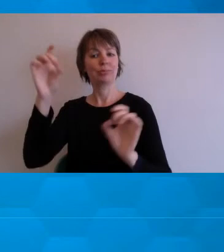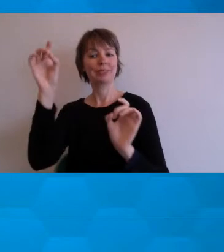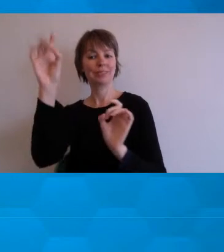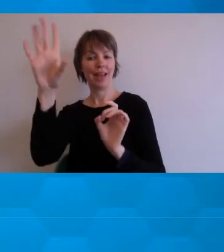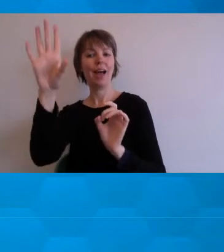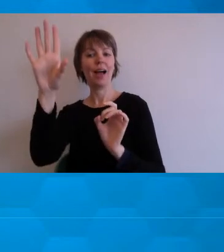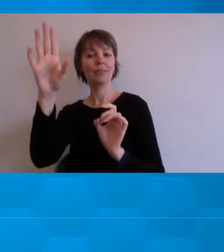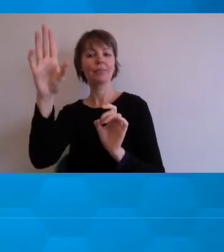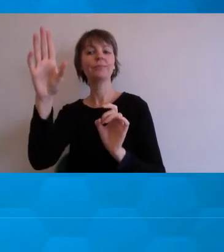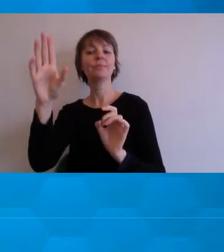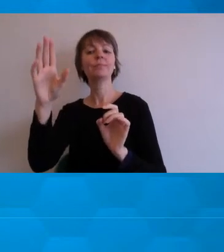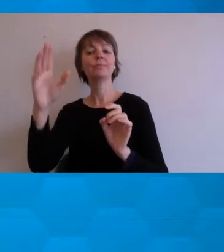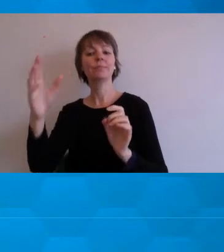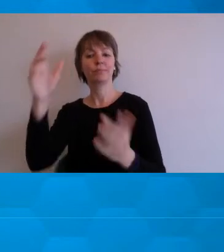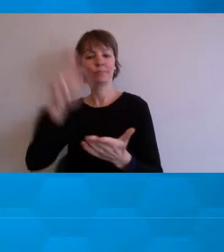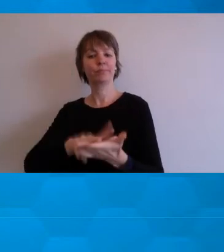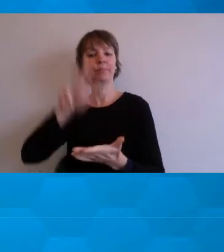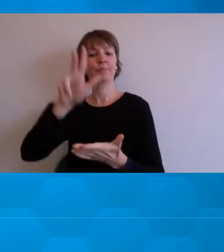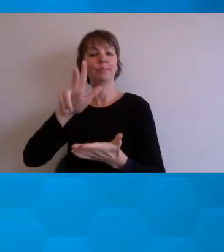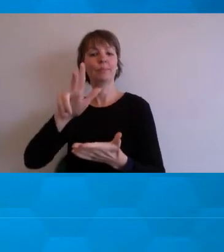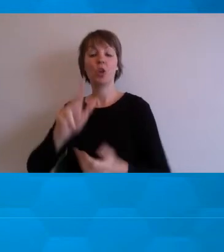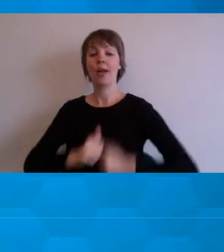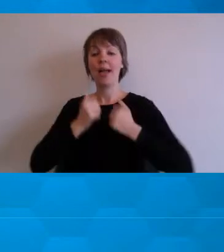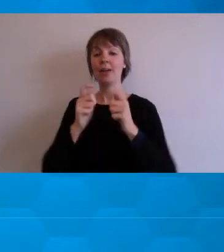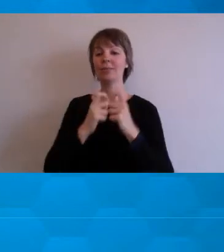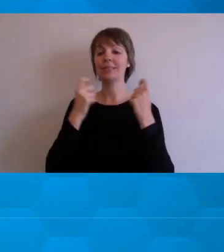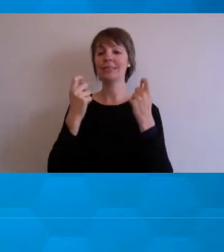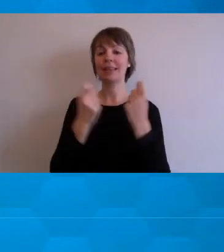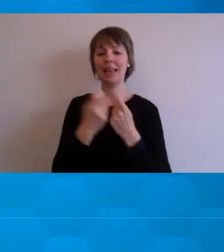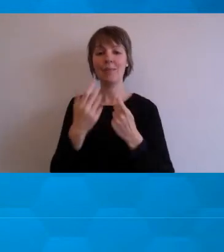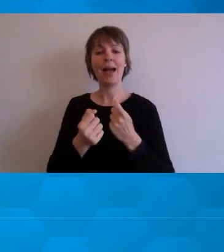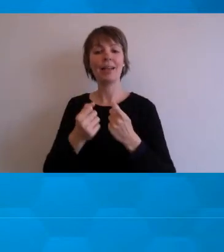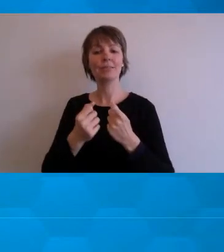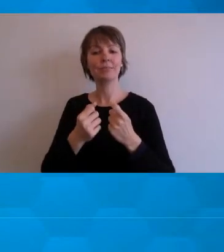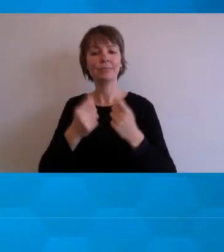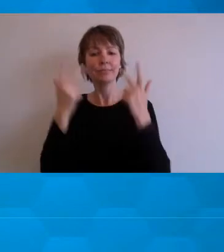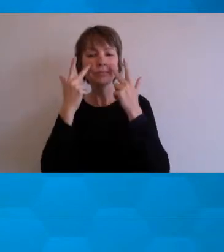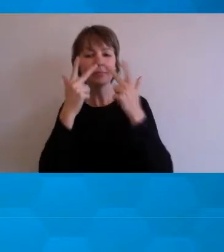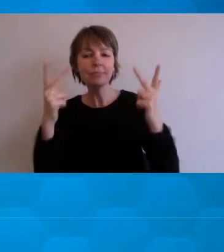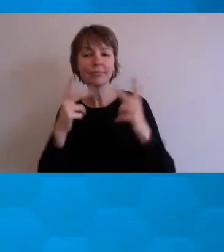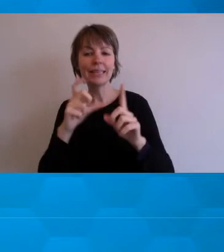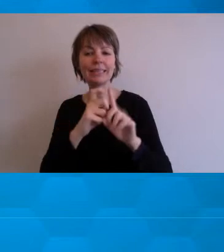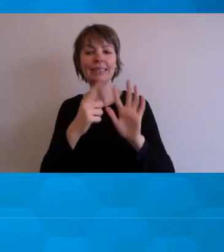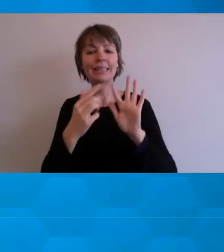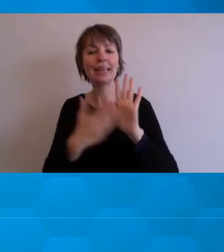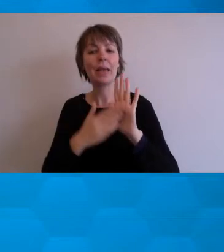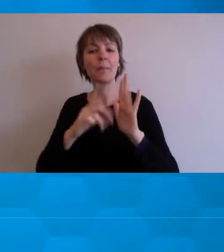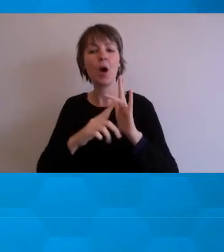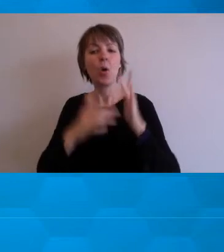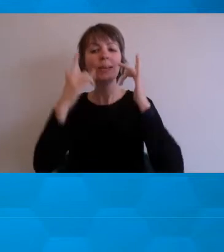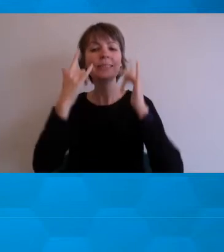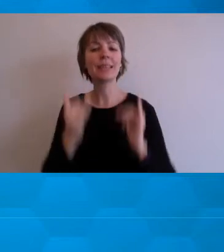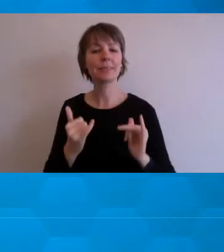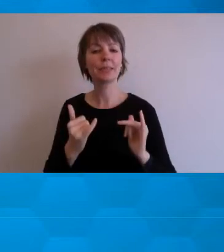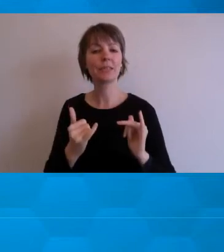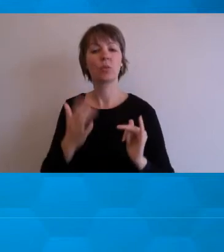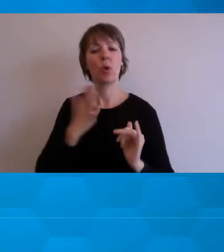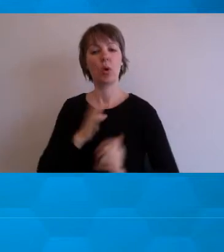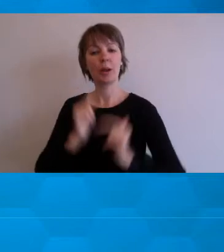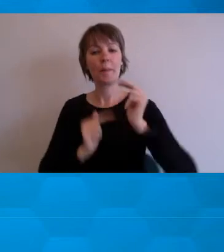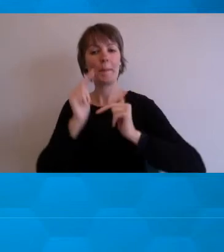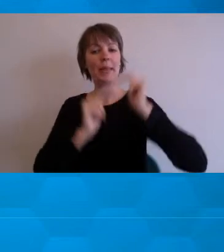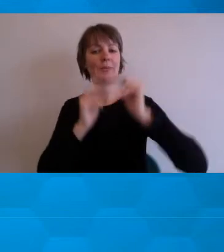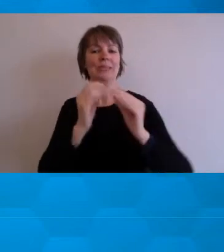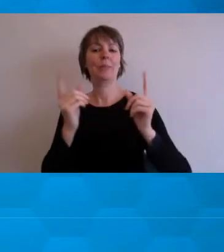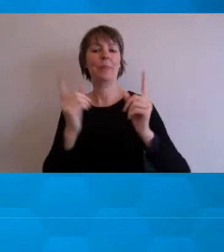team set about designing a demo assessment. The intention was not to build something accessible. It was to build something fabulous.